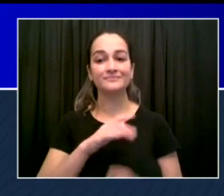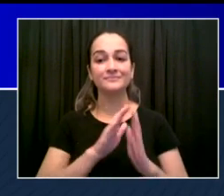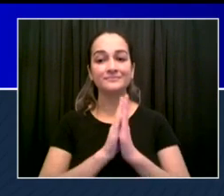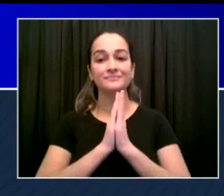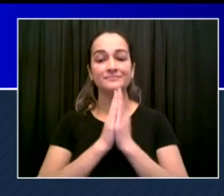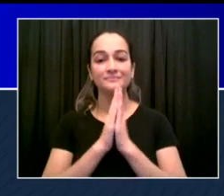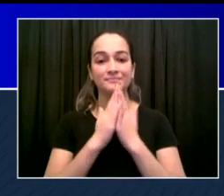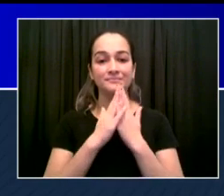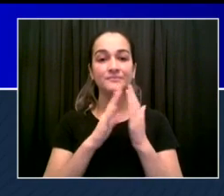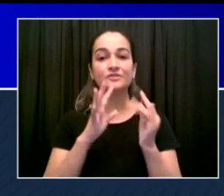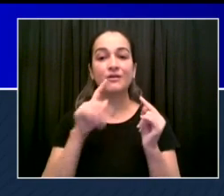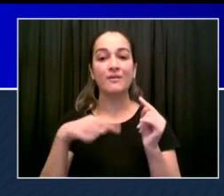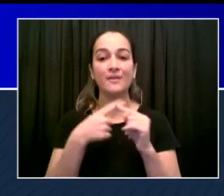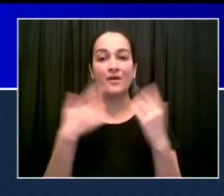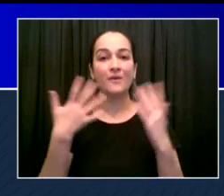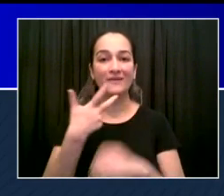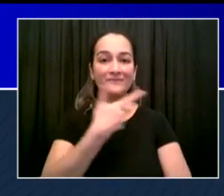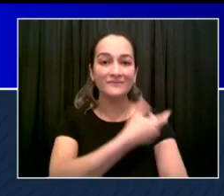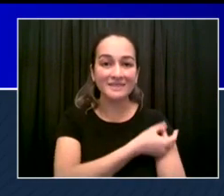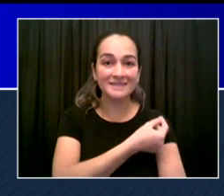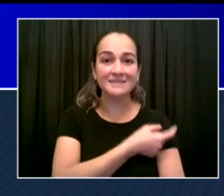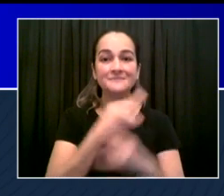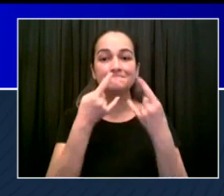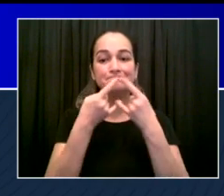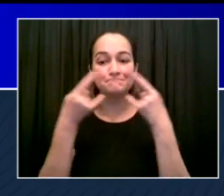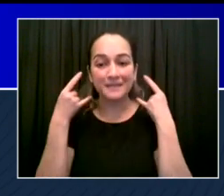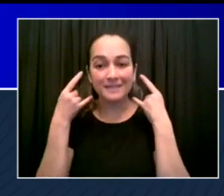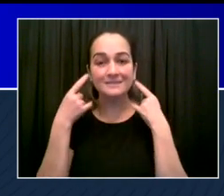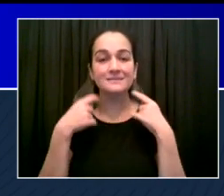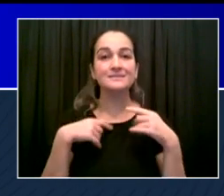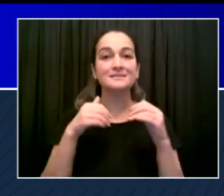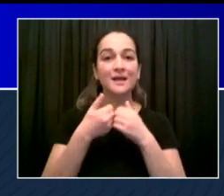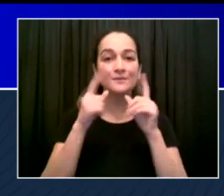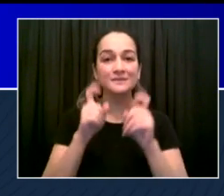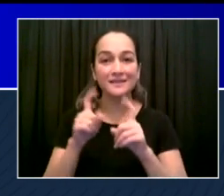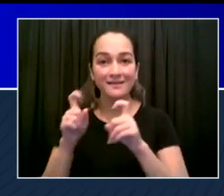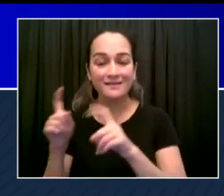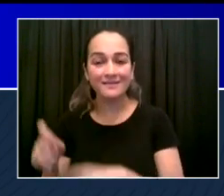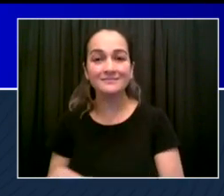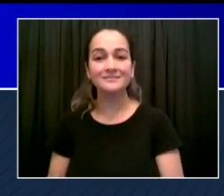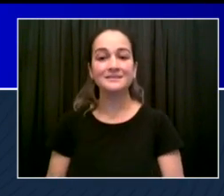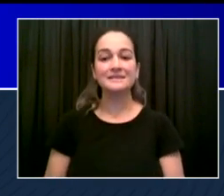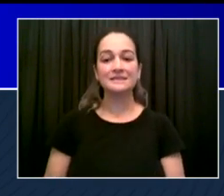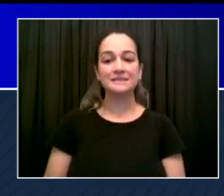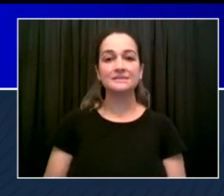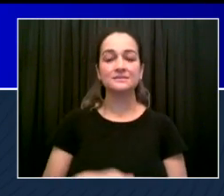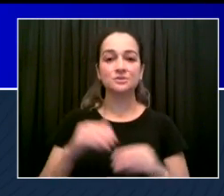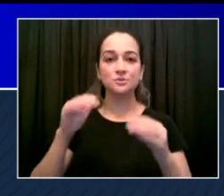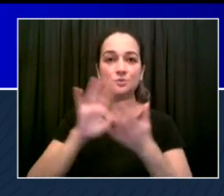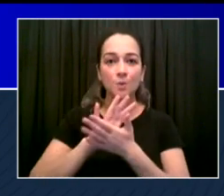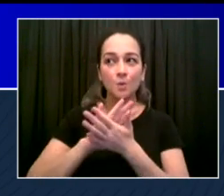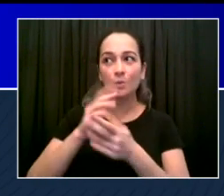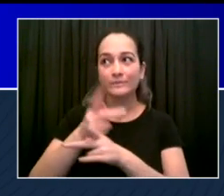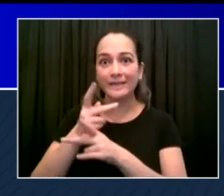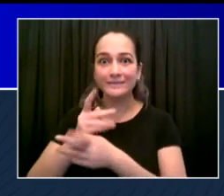great, and we want to keep building on that. We have a universal mask mandate, daily health screening, ventilation, air filtration